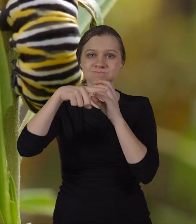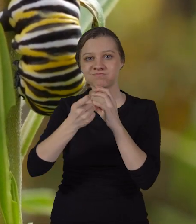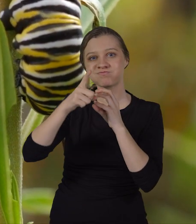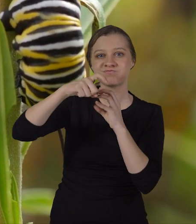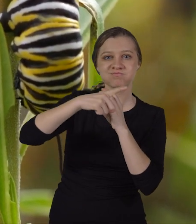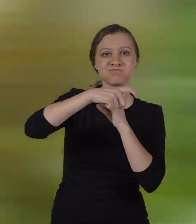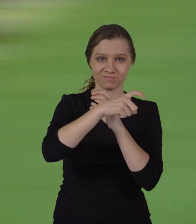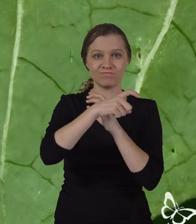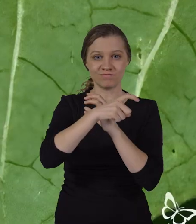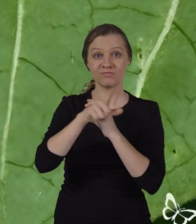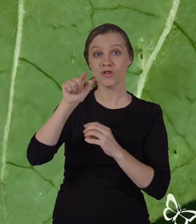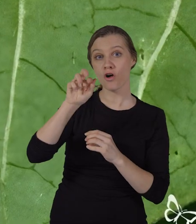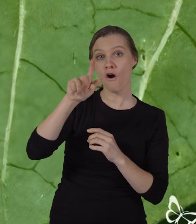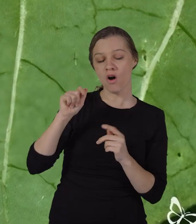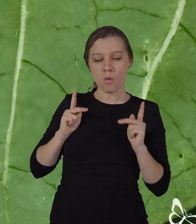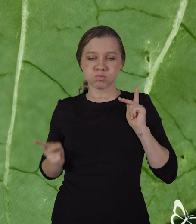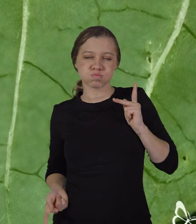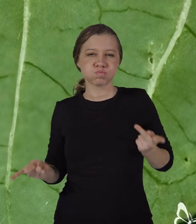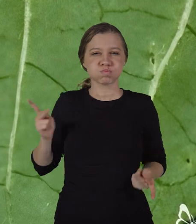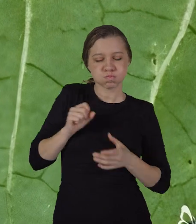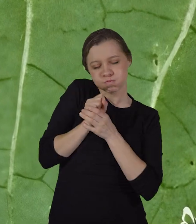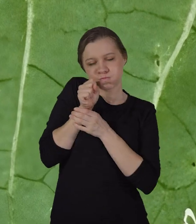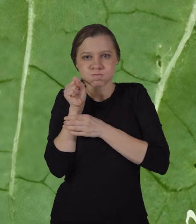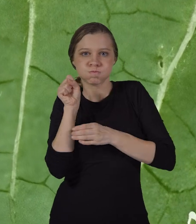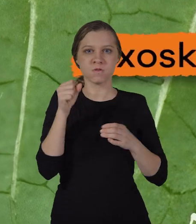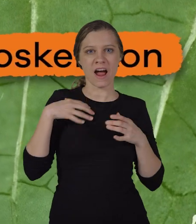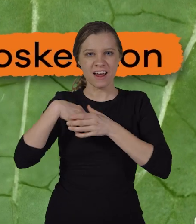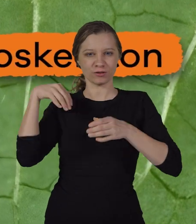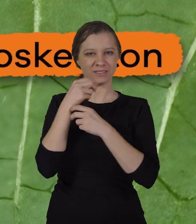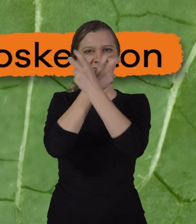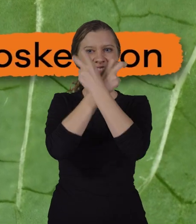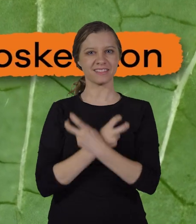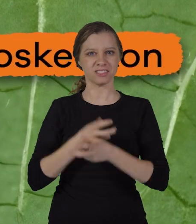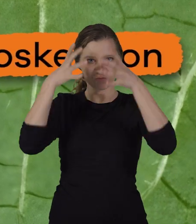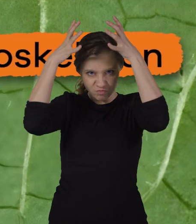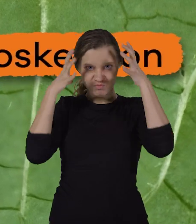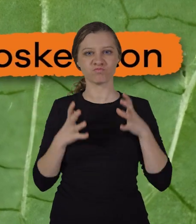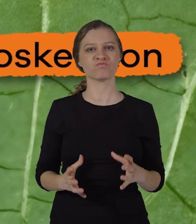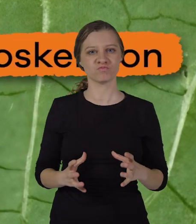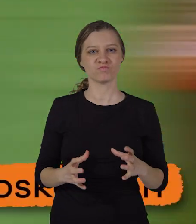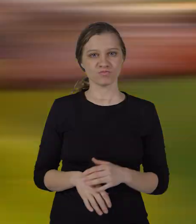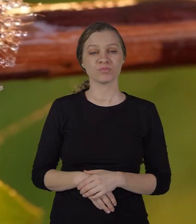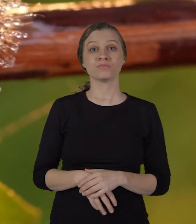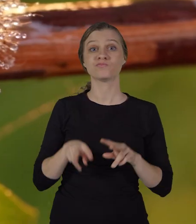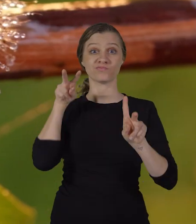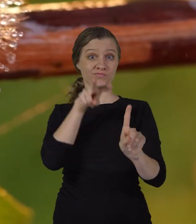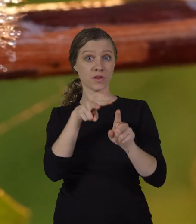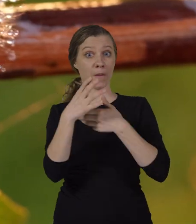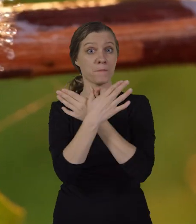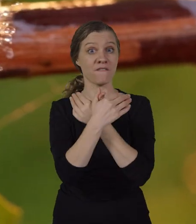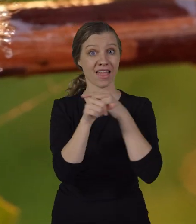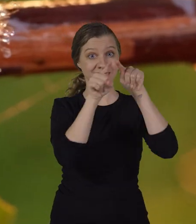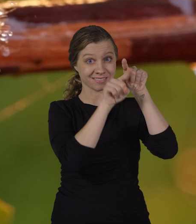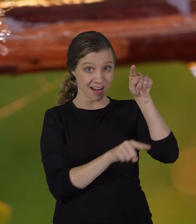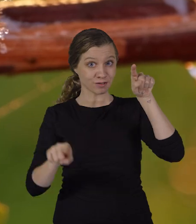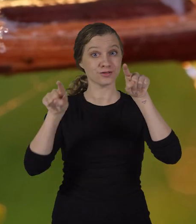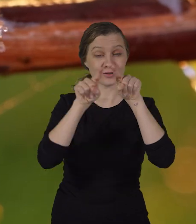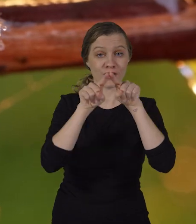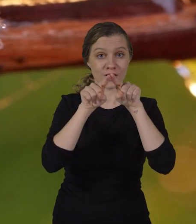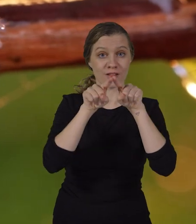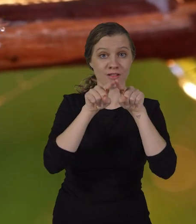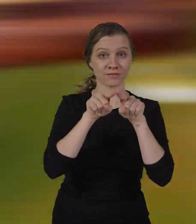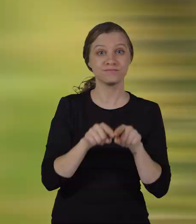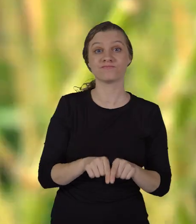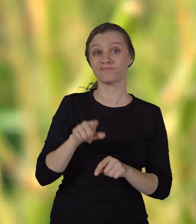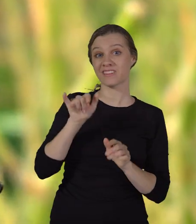egg hatches larvae molt or shed their skin and have an exoskeleton if we're looking at the life cycle of